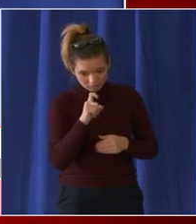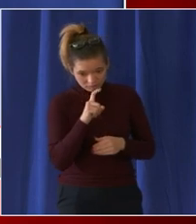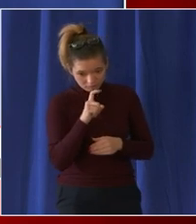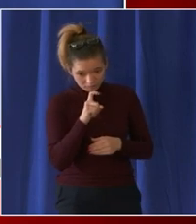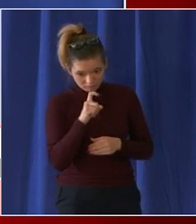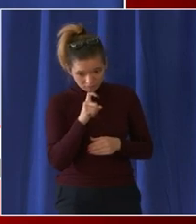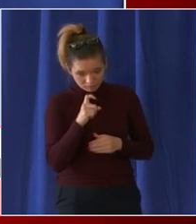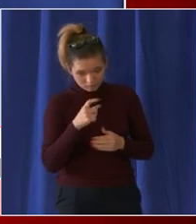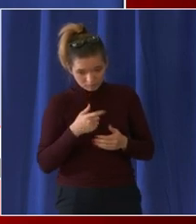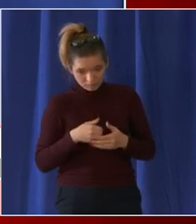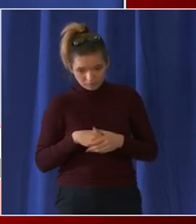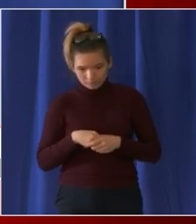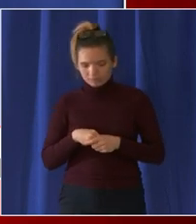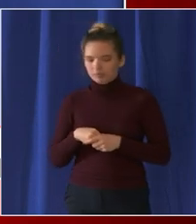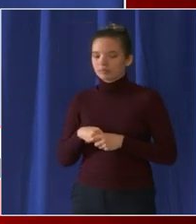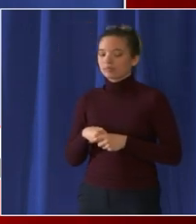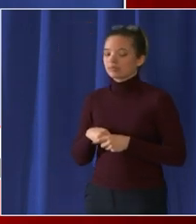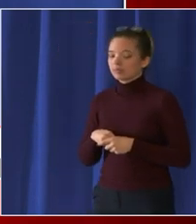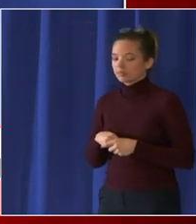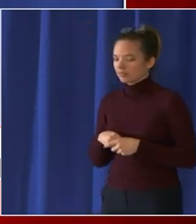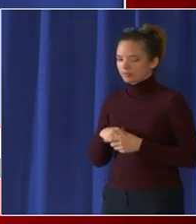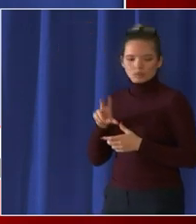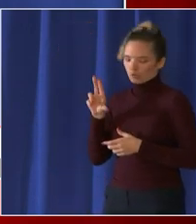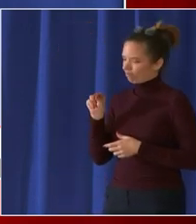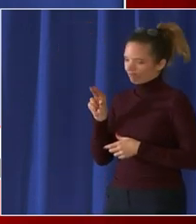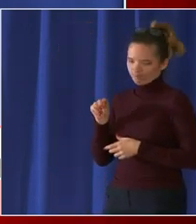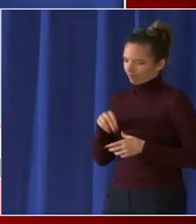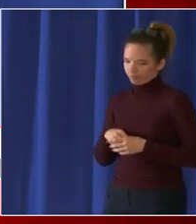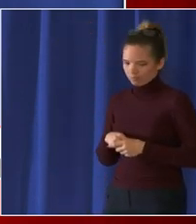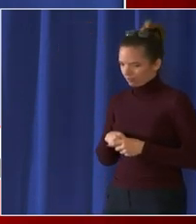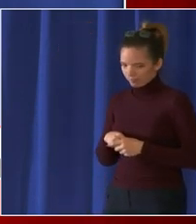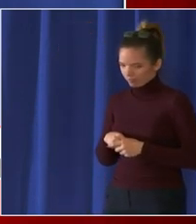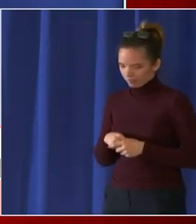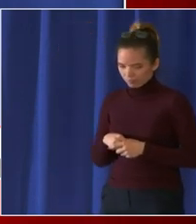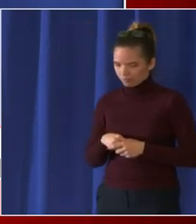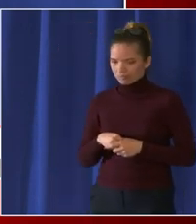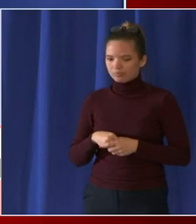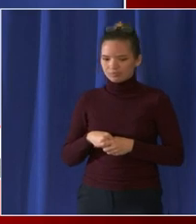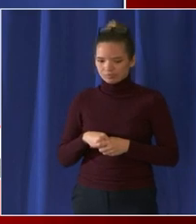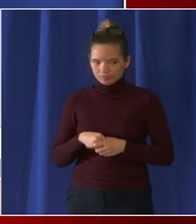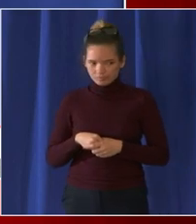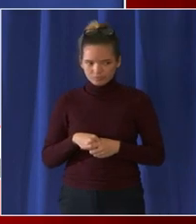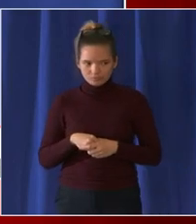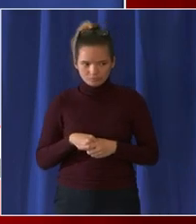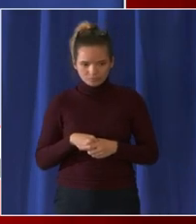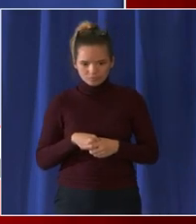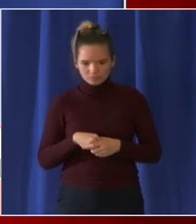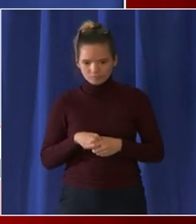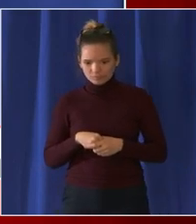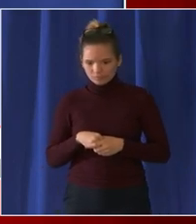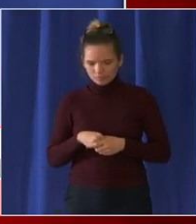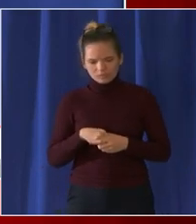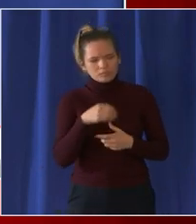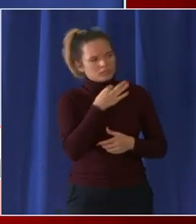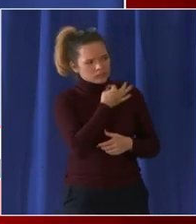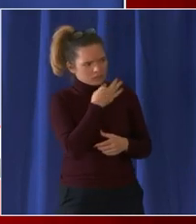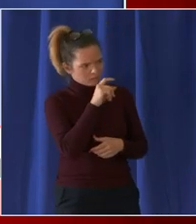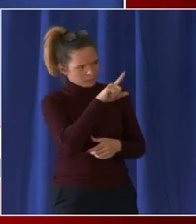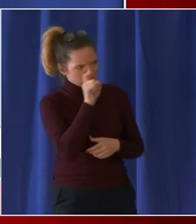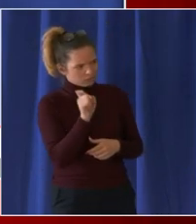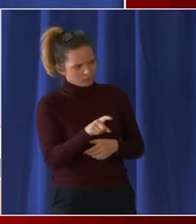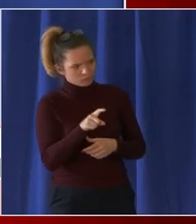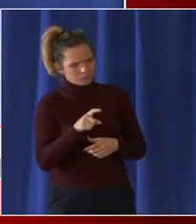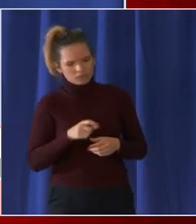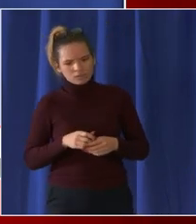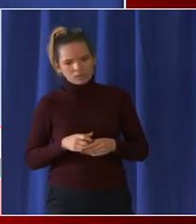what we can do about that i appreciate that and then my last question on this you released and again we appreciate these numbers that you released about the numbers dc students who